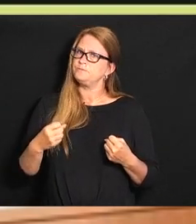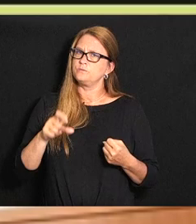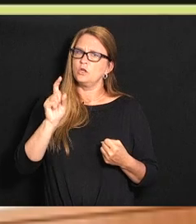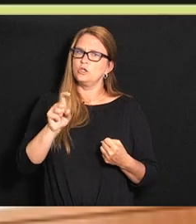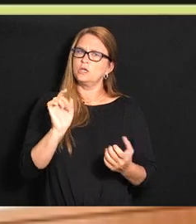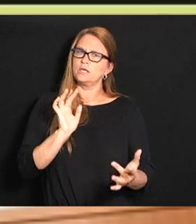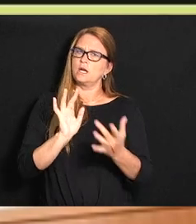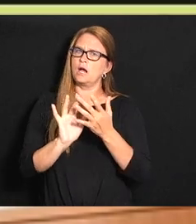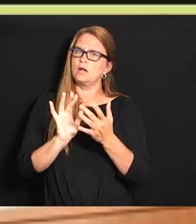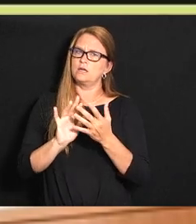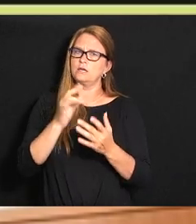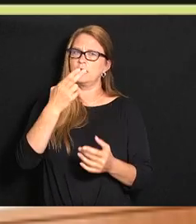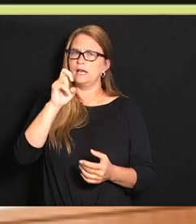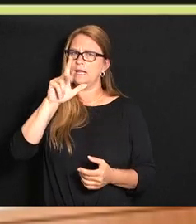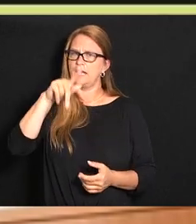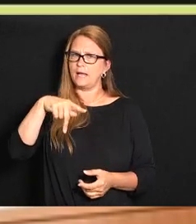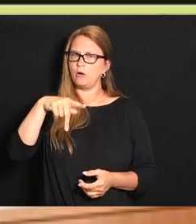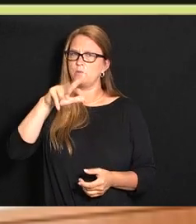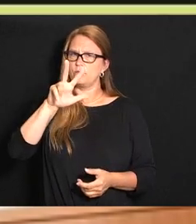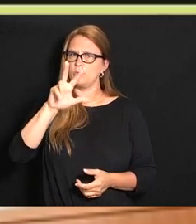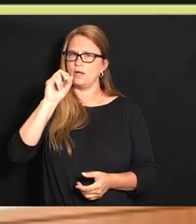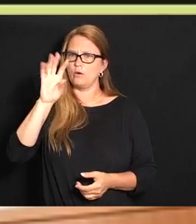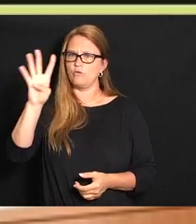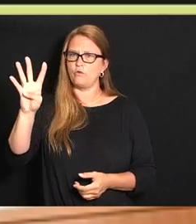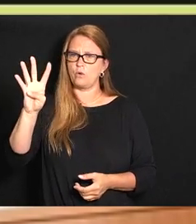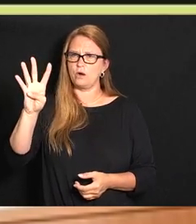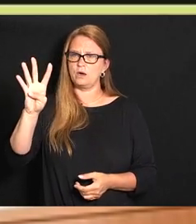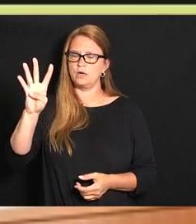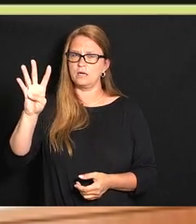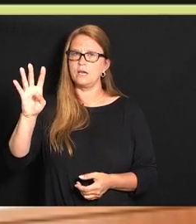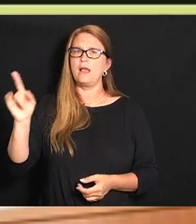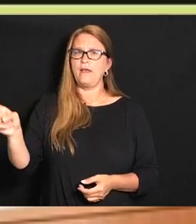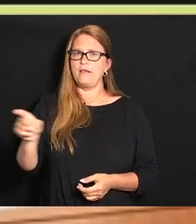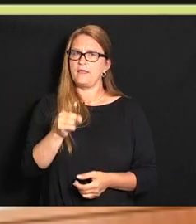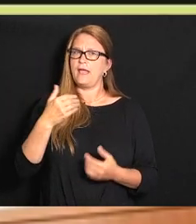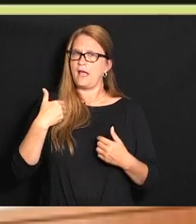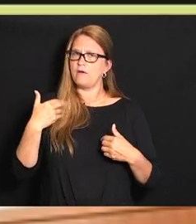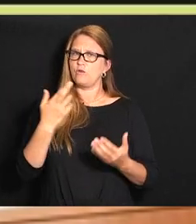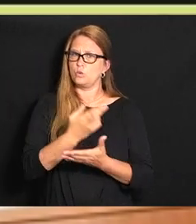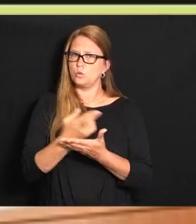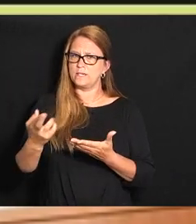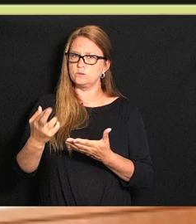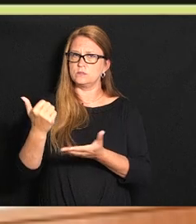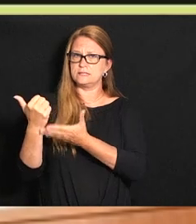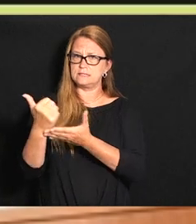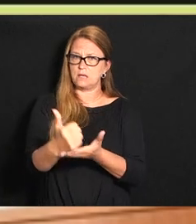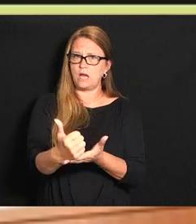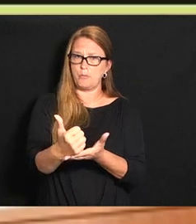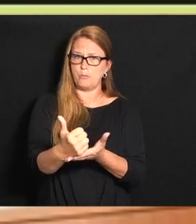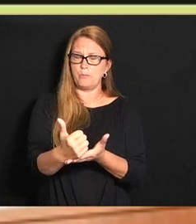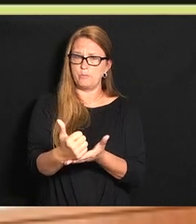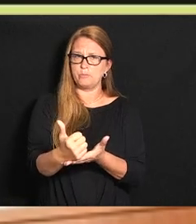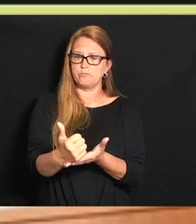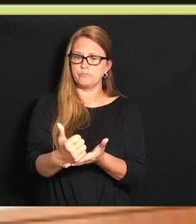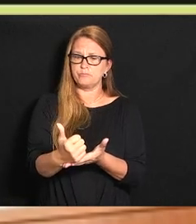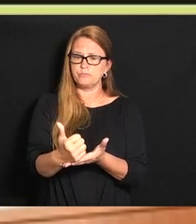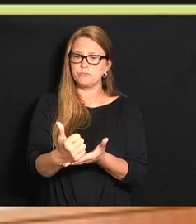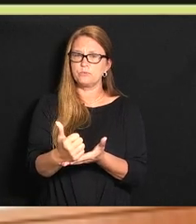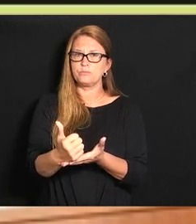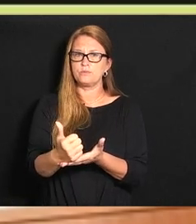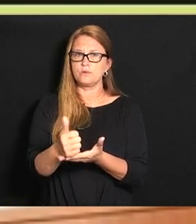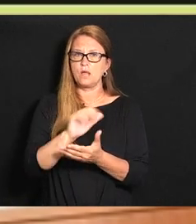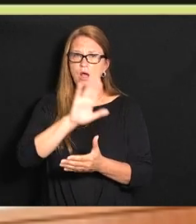can reach out to health 304 and there are resources out there to help you but again to all West